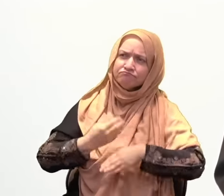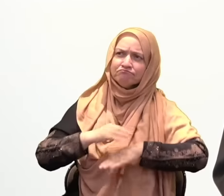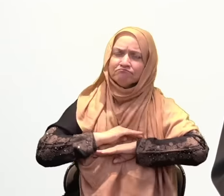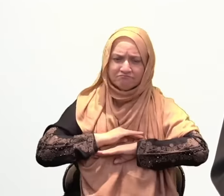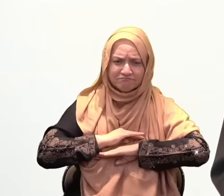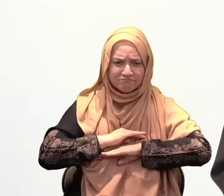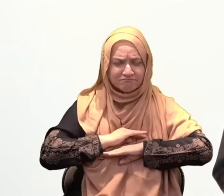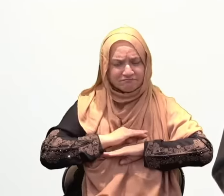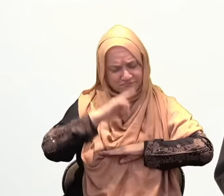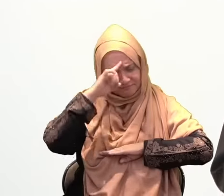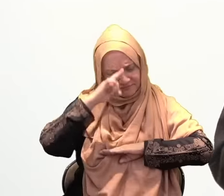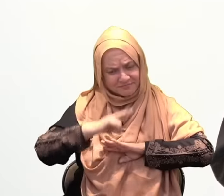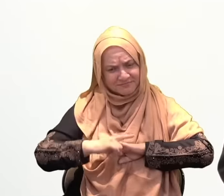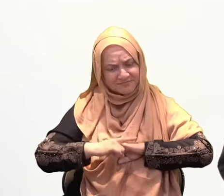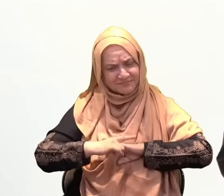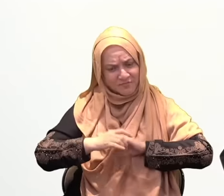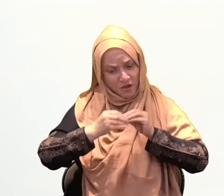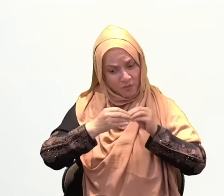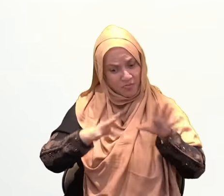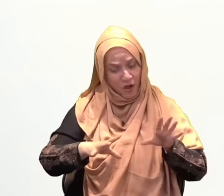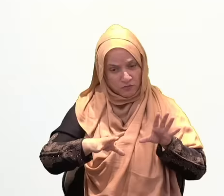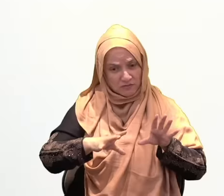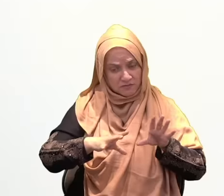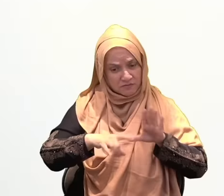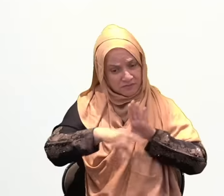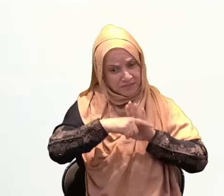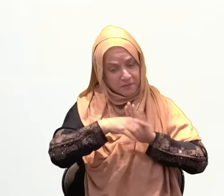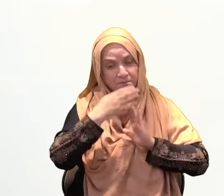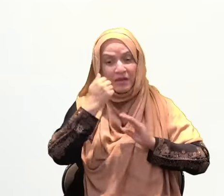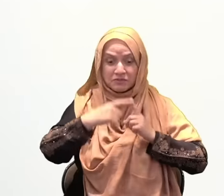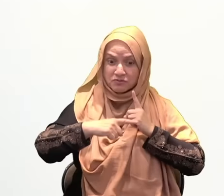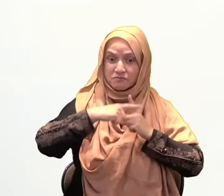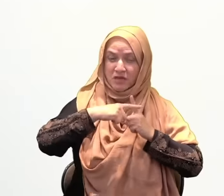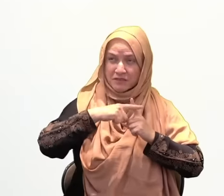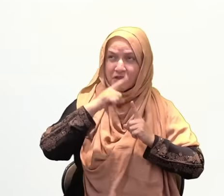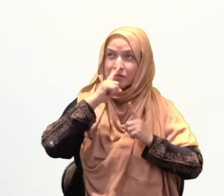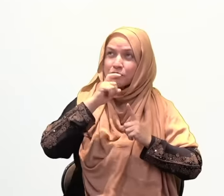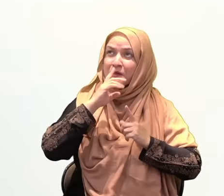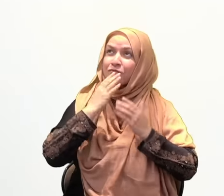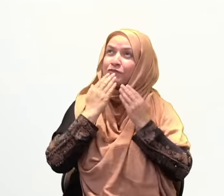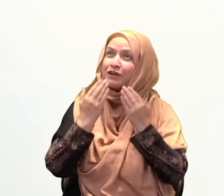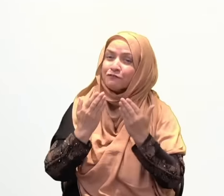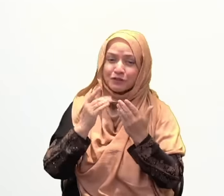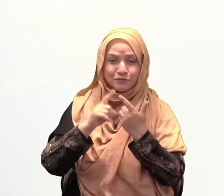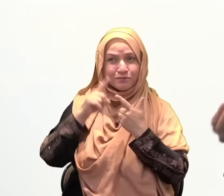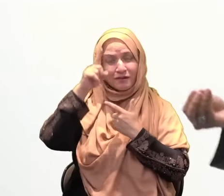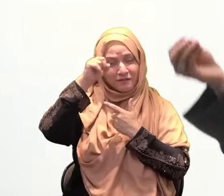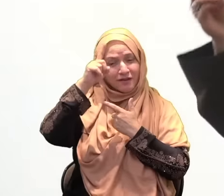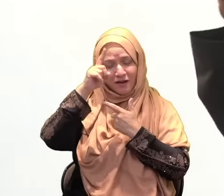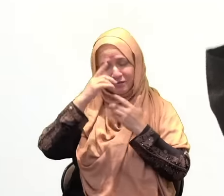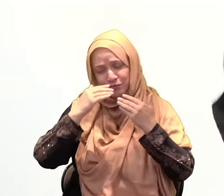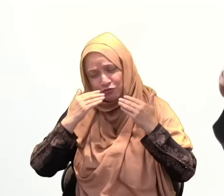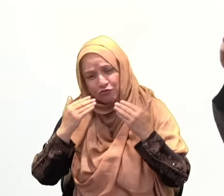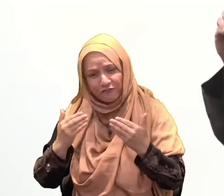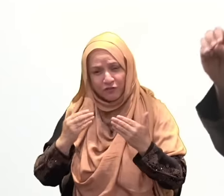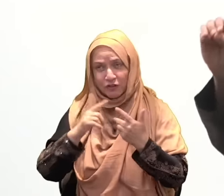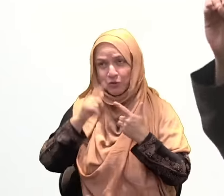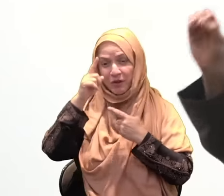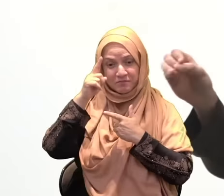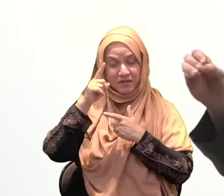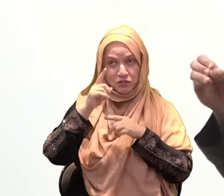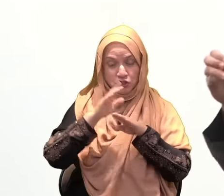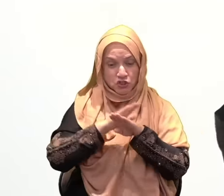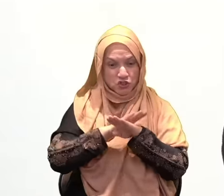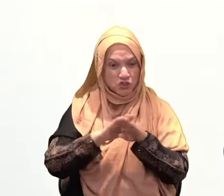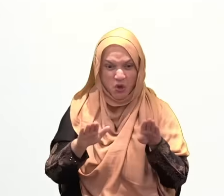'ala never make us amongst those that belittle the blessing of faith that he has given to us. May Allah never allow us to look at someone who has a blessing of